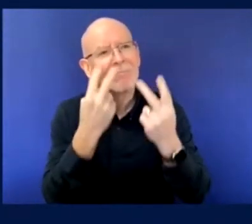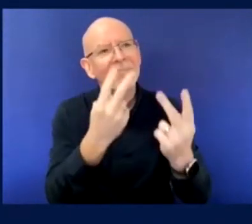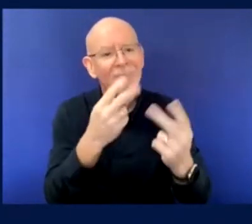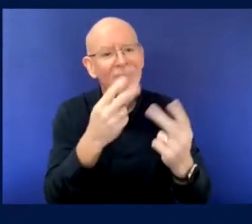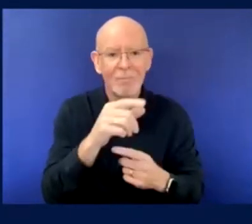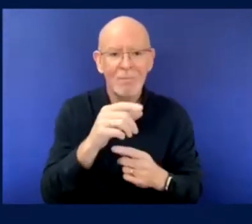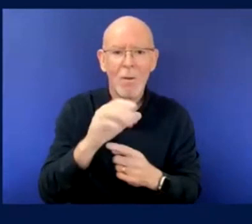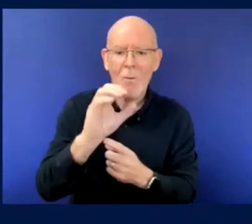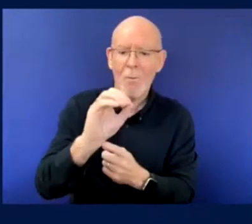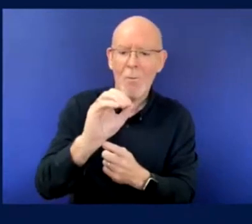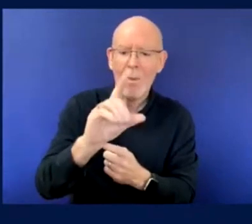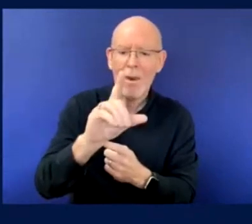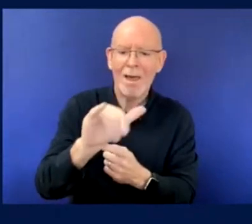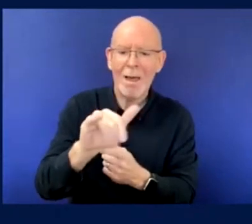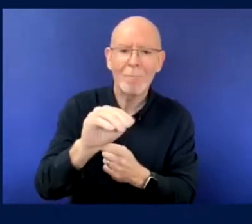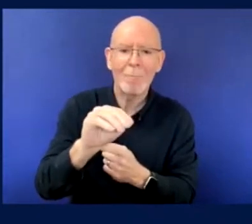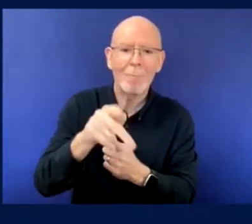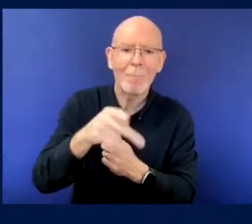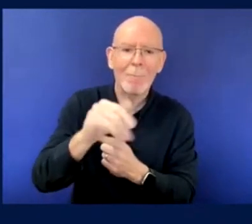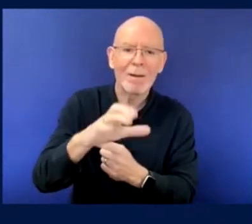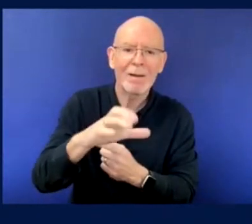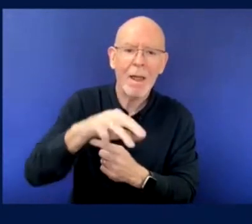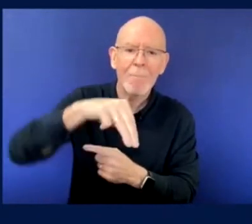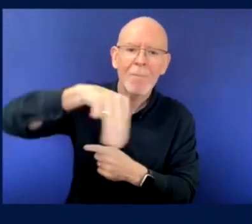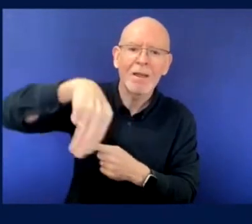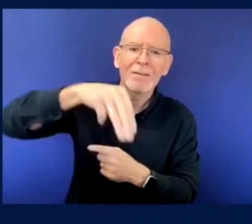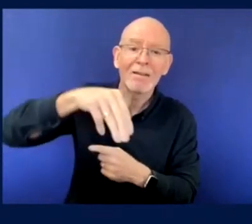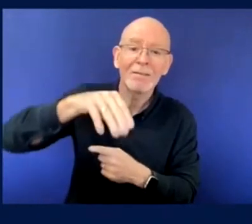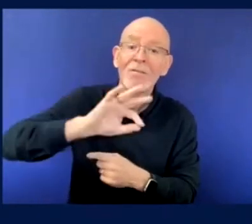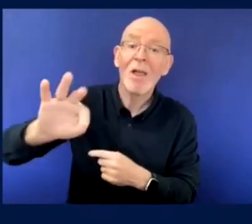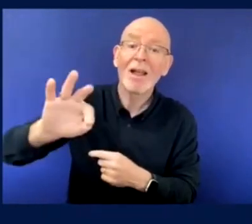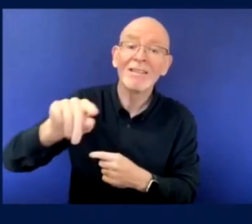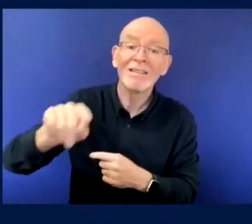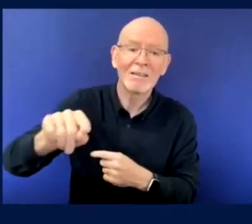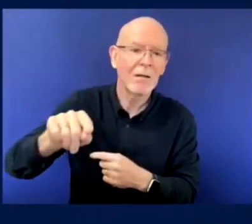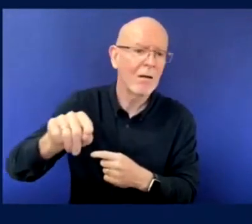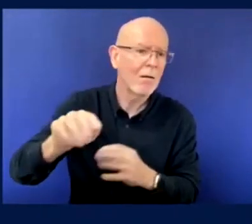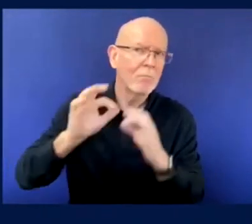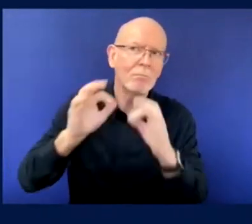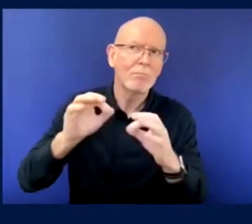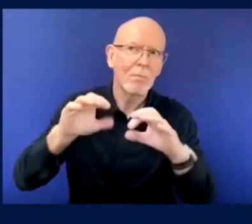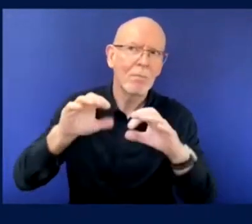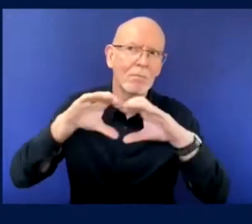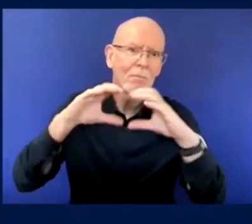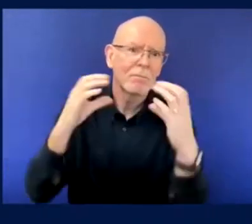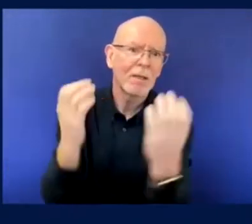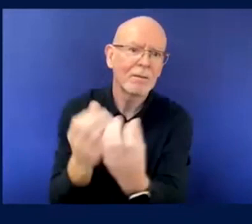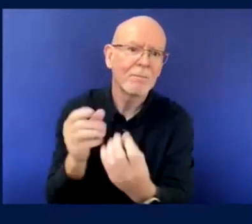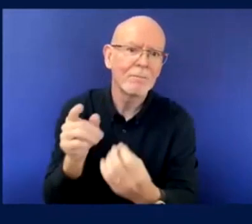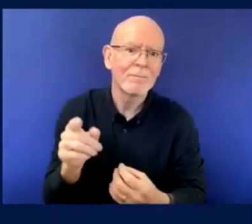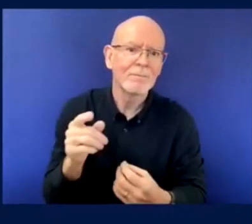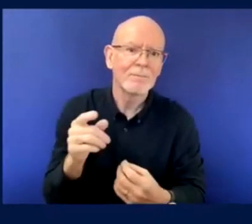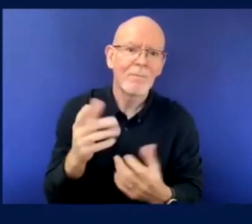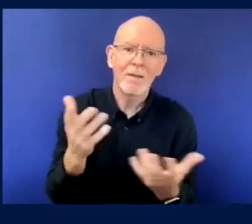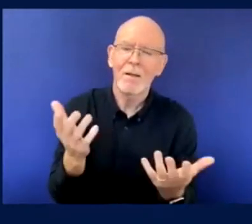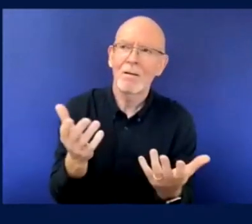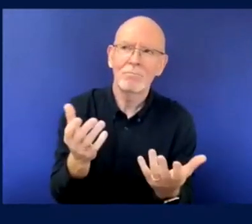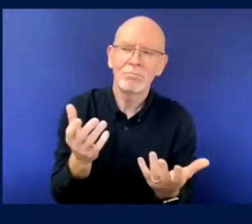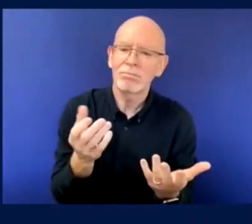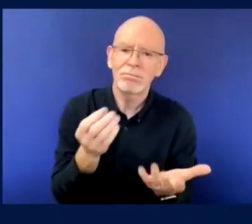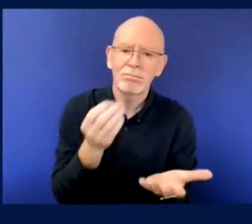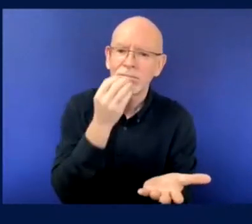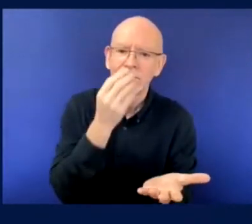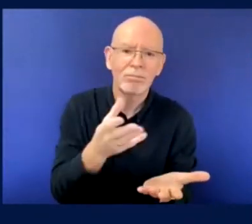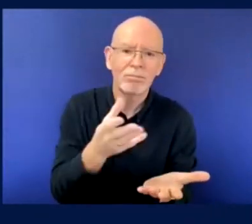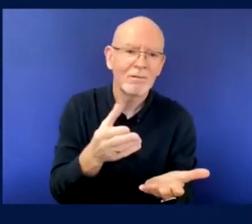disability supporters group. So they helped me with tickets and they, they get me a warm welcome at the stadium and show me everything.